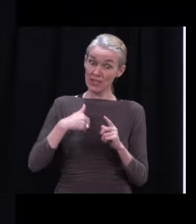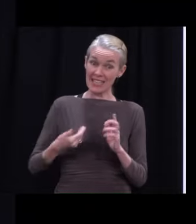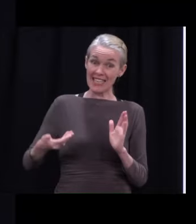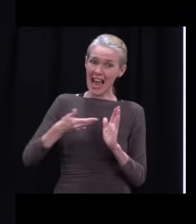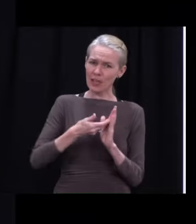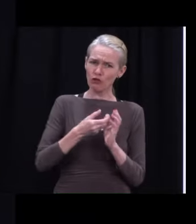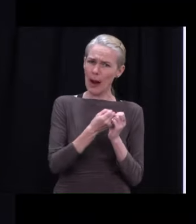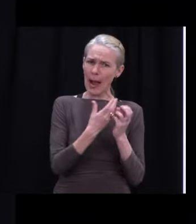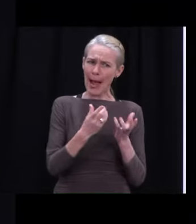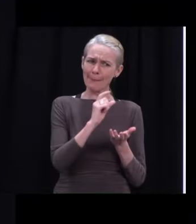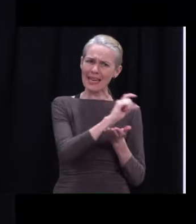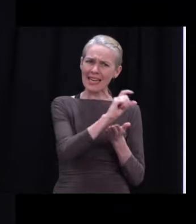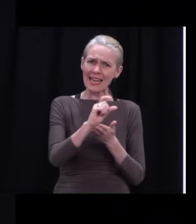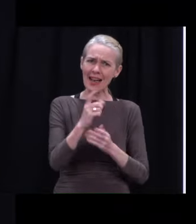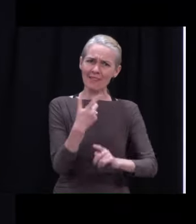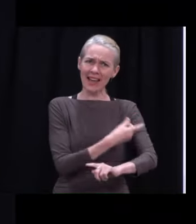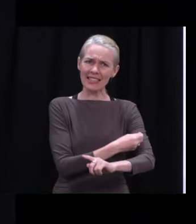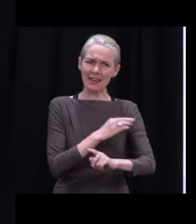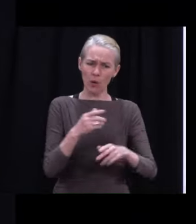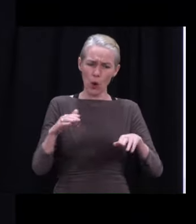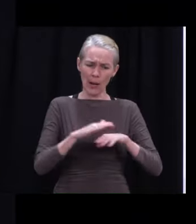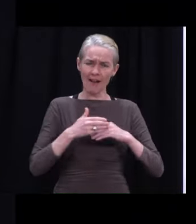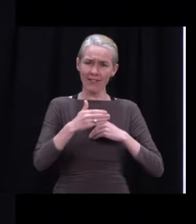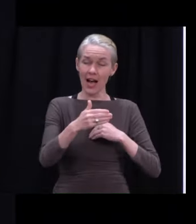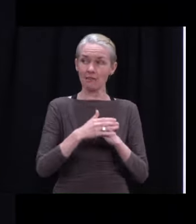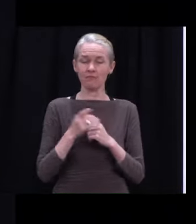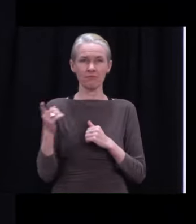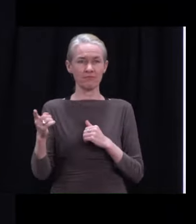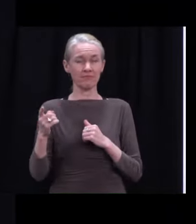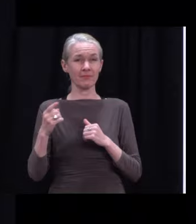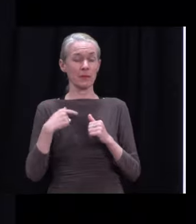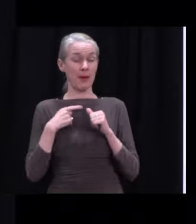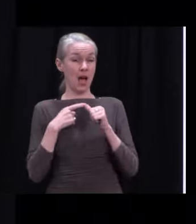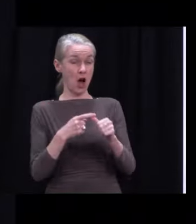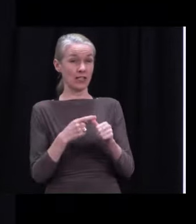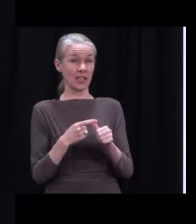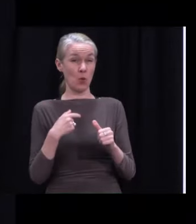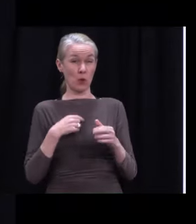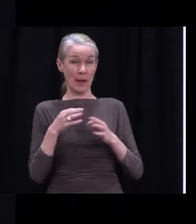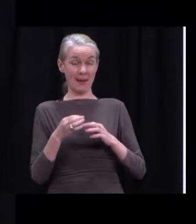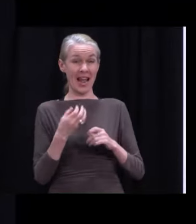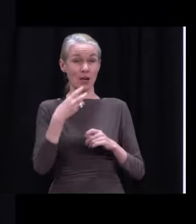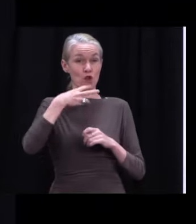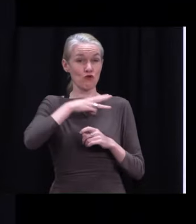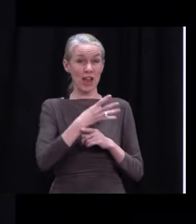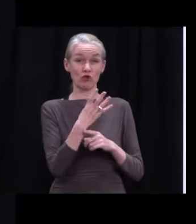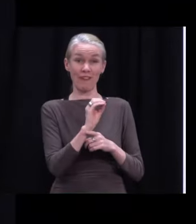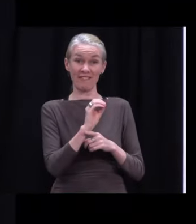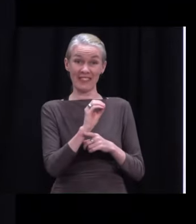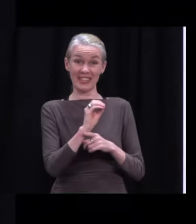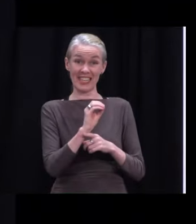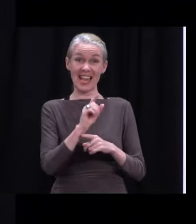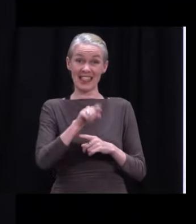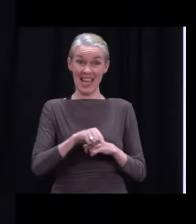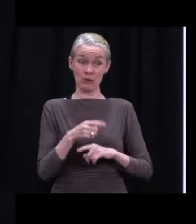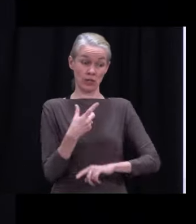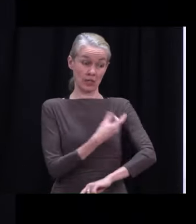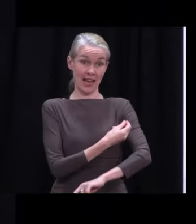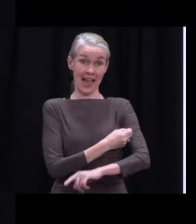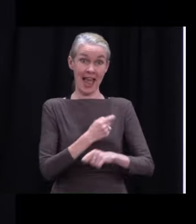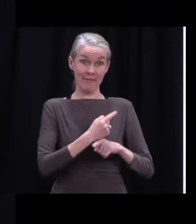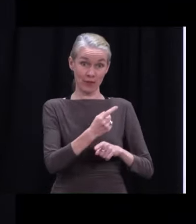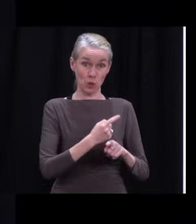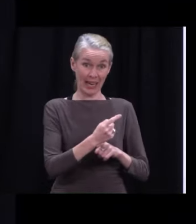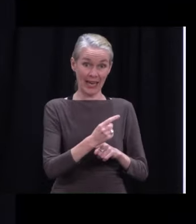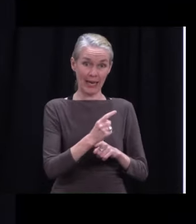I'd say is that we had planned for roughly 350,000 doses a week, but what we saw when we provided that extra capacity